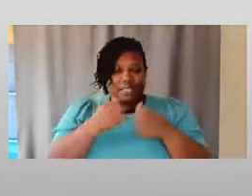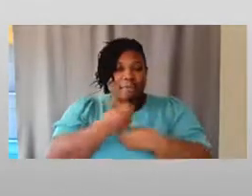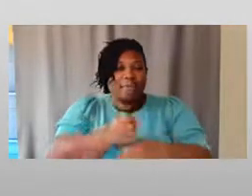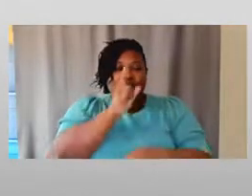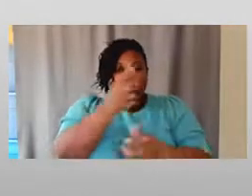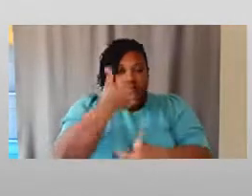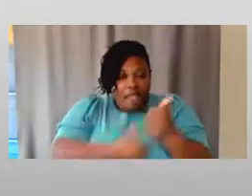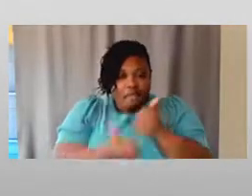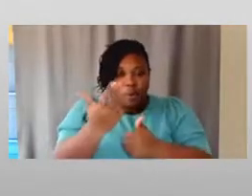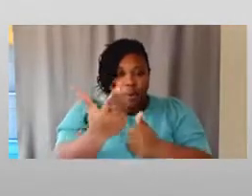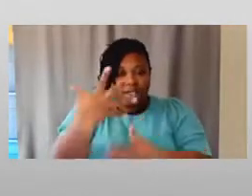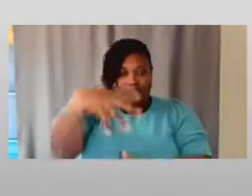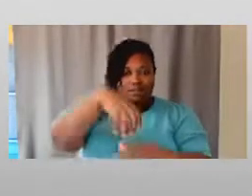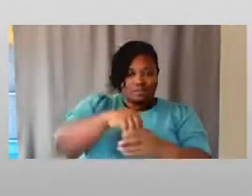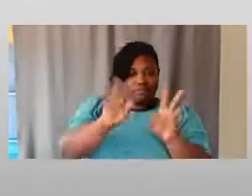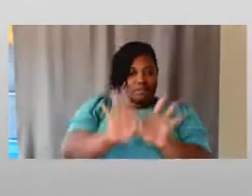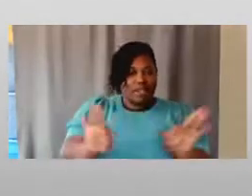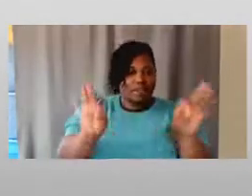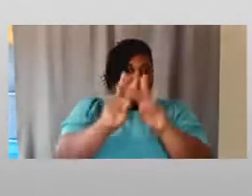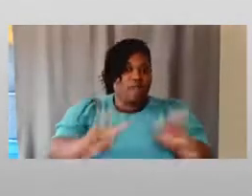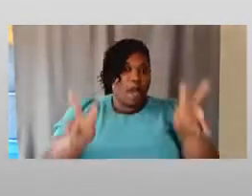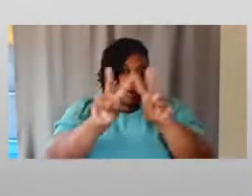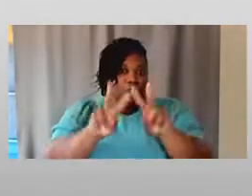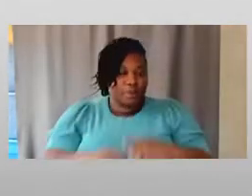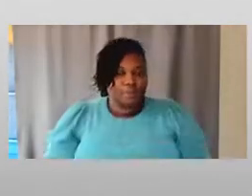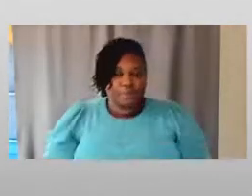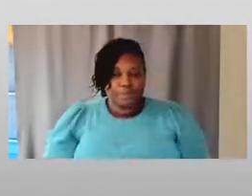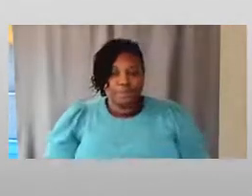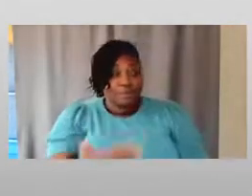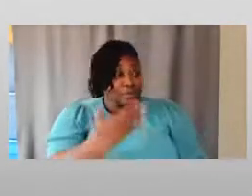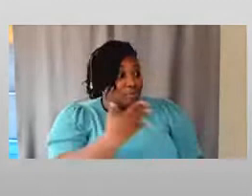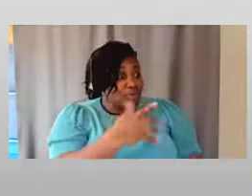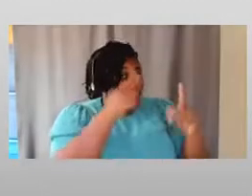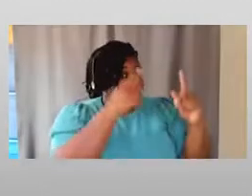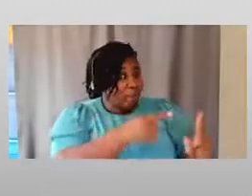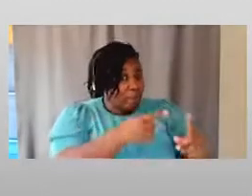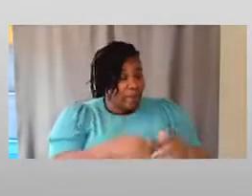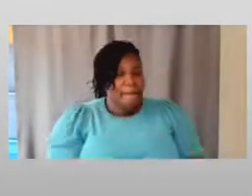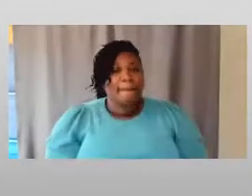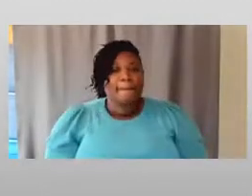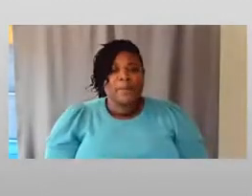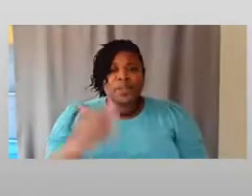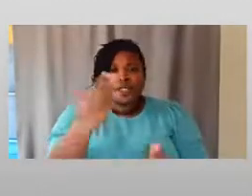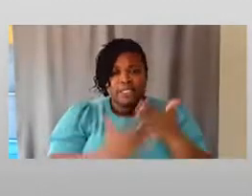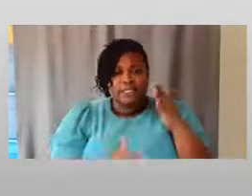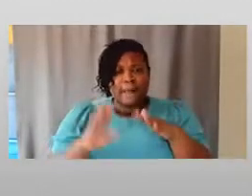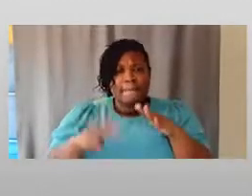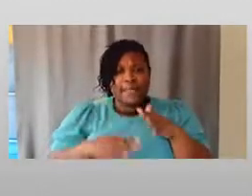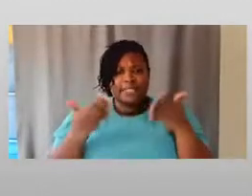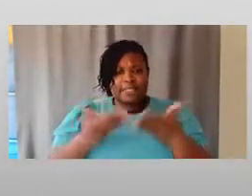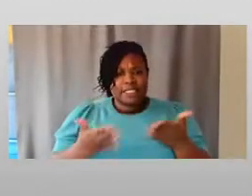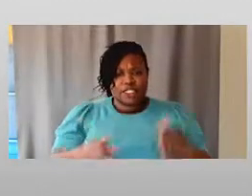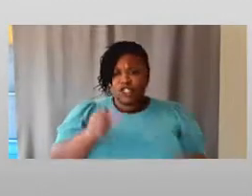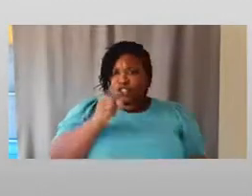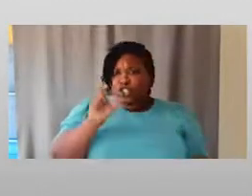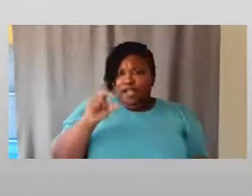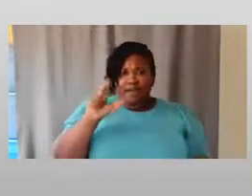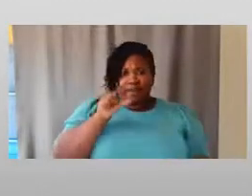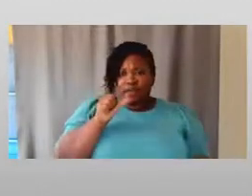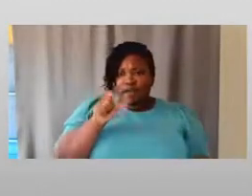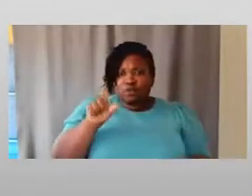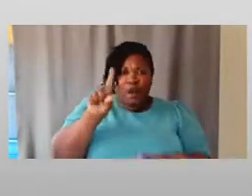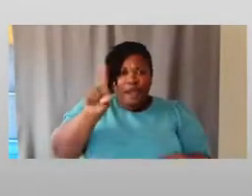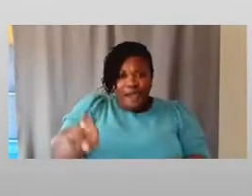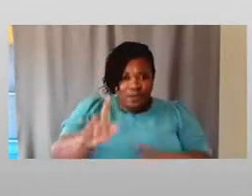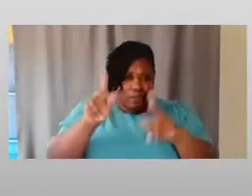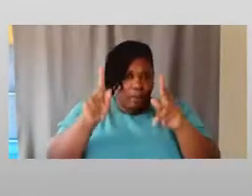our space. Great point. I'd like to add one thing to that. Is there some basic things you should not have to ask somebody